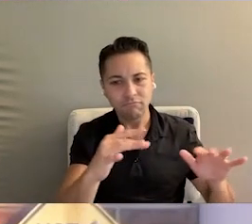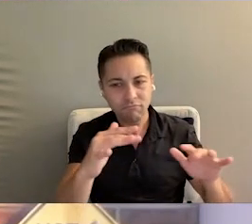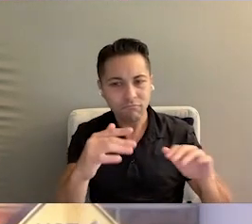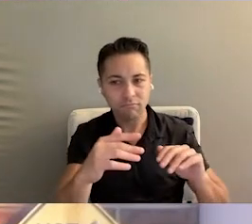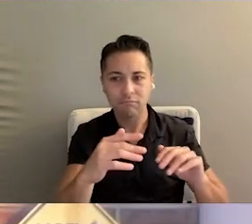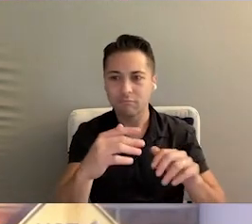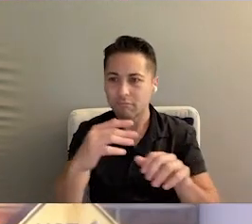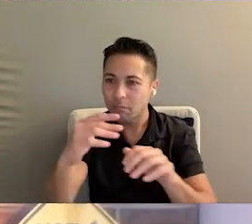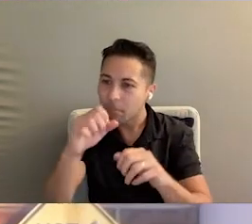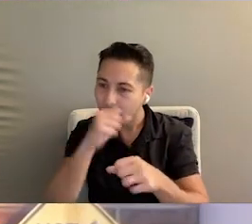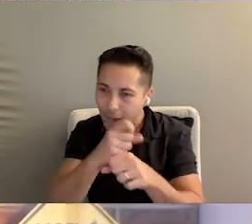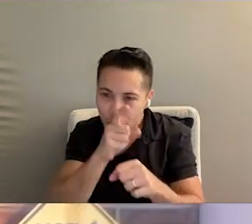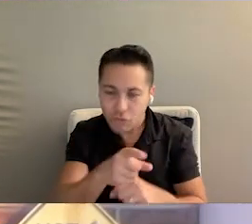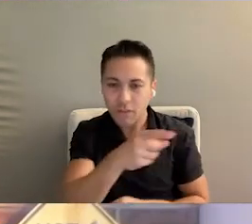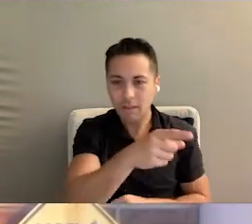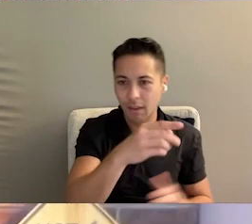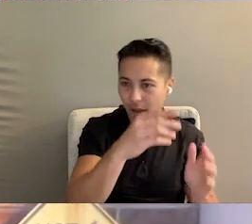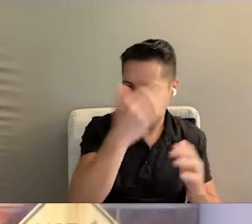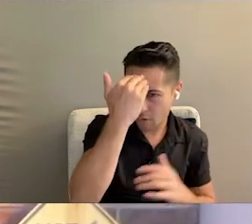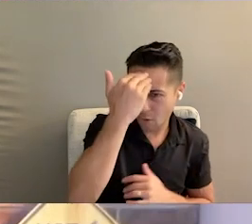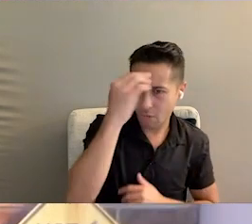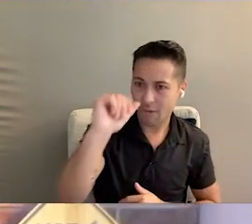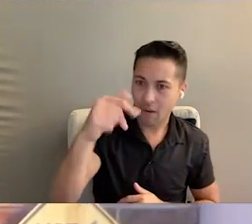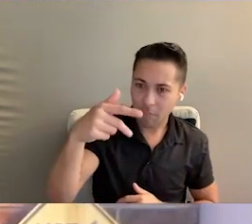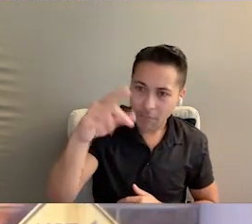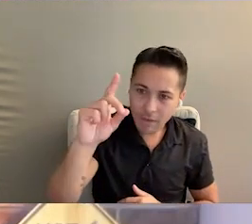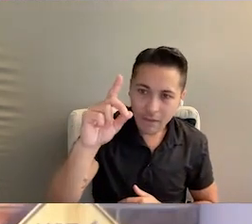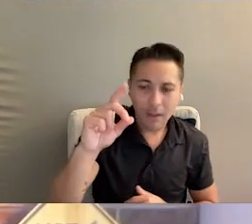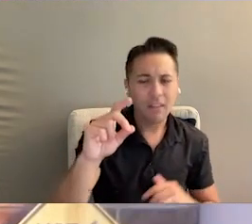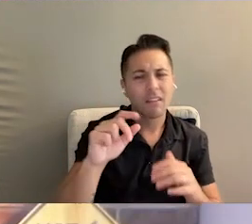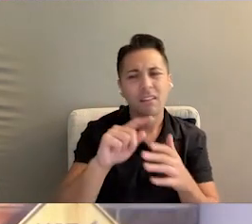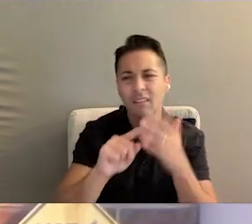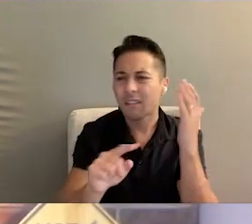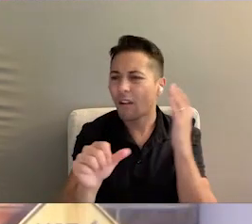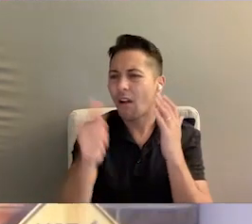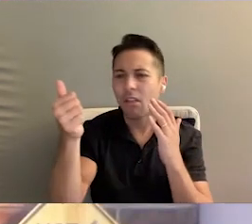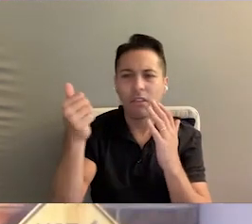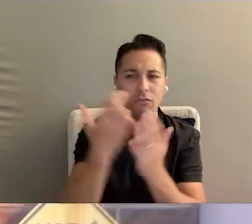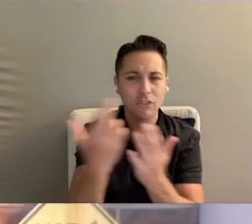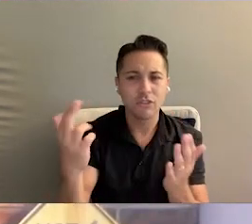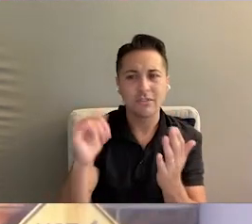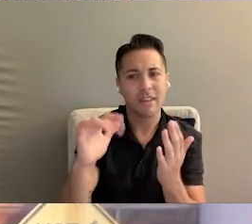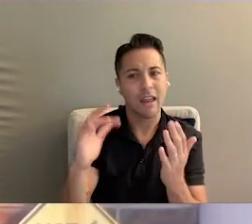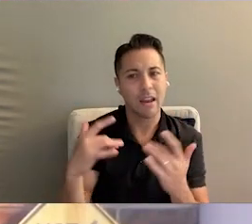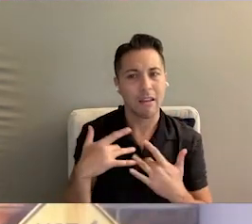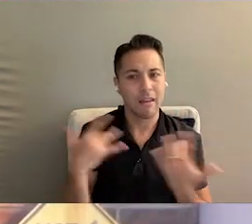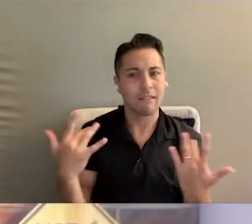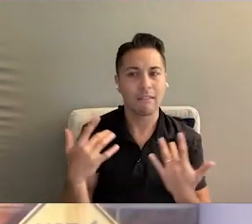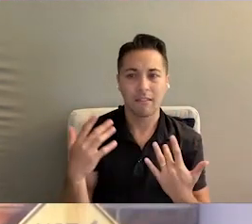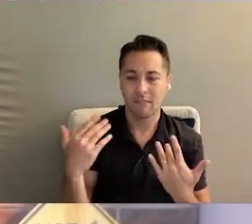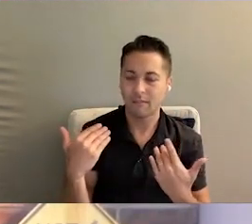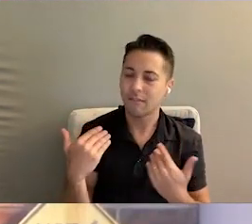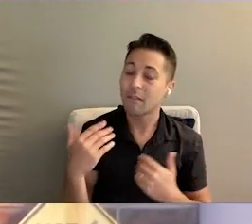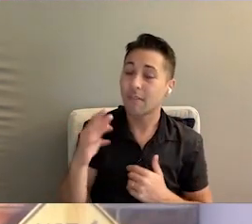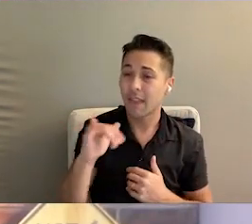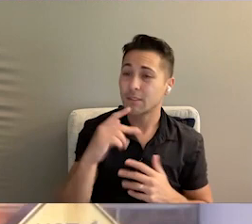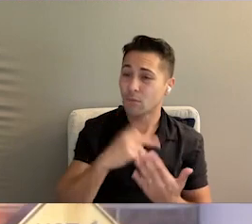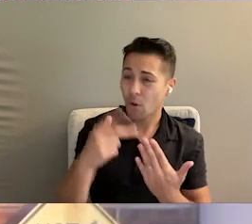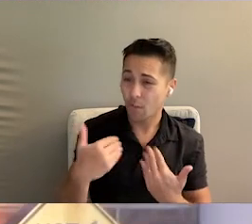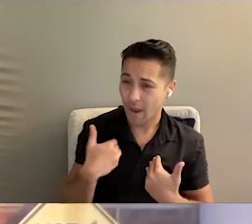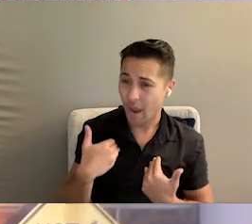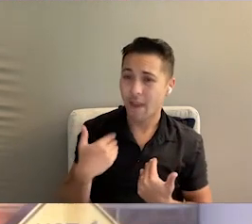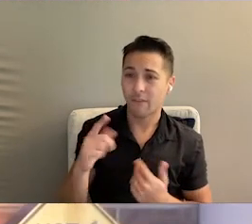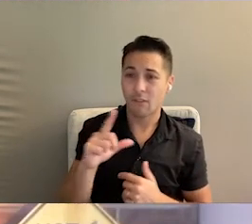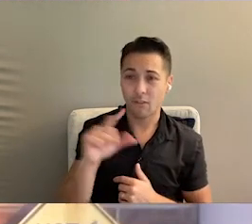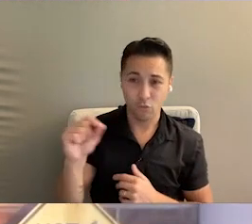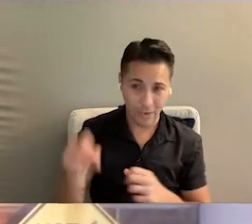eventually into adulthood, making sure they're aware of APT and all the resources that exist. So that's a program that we have operated now for 20